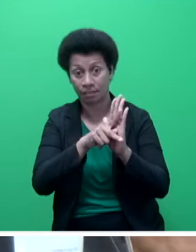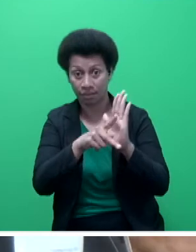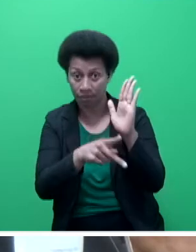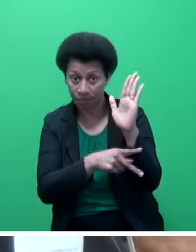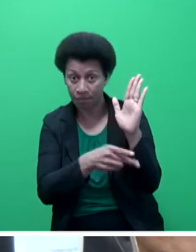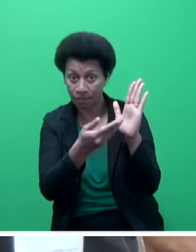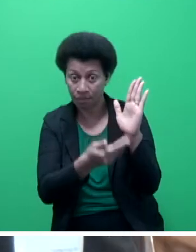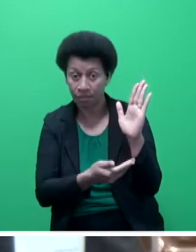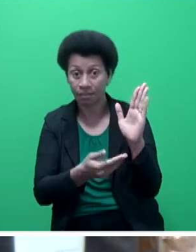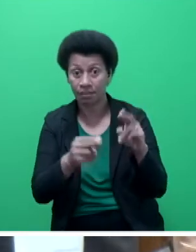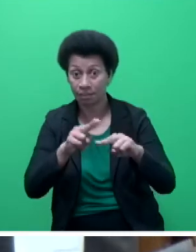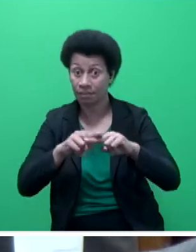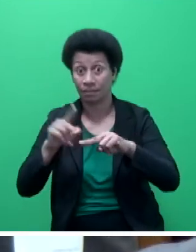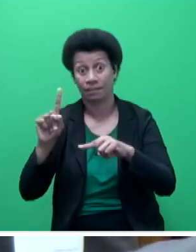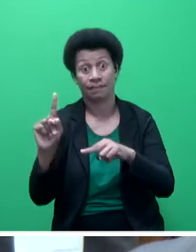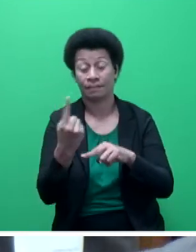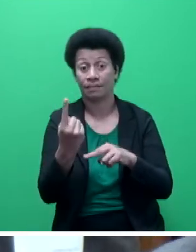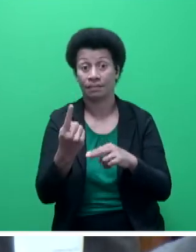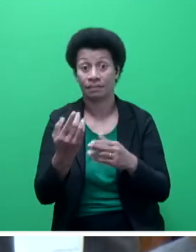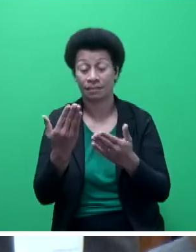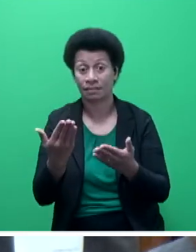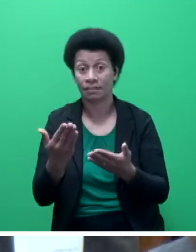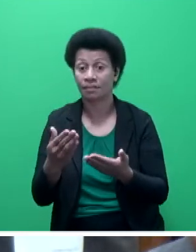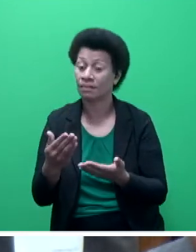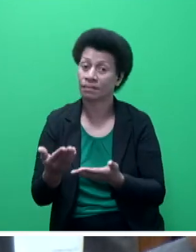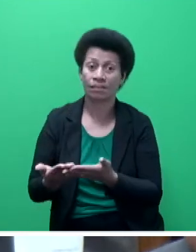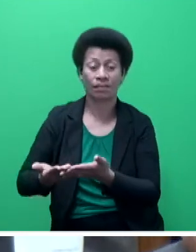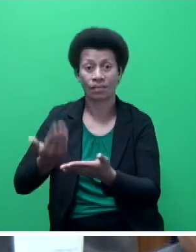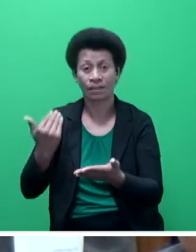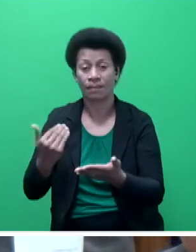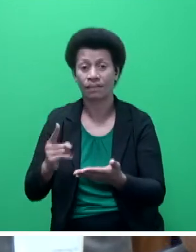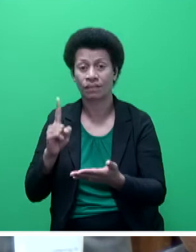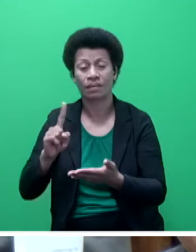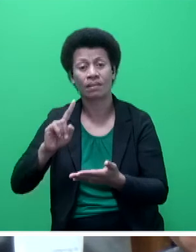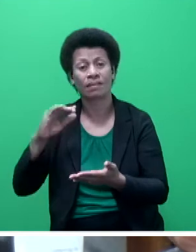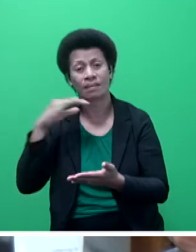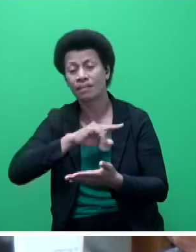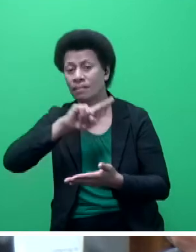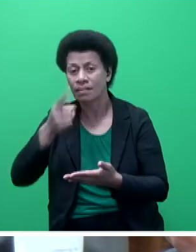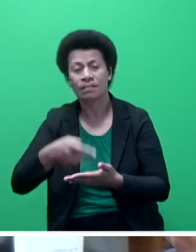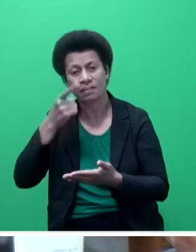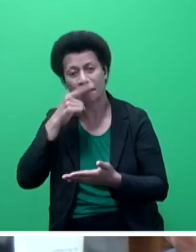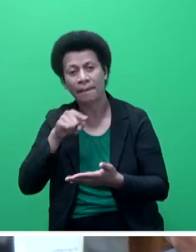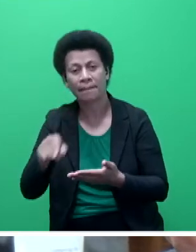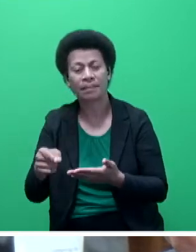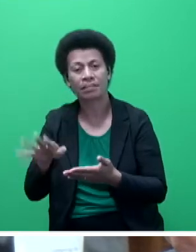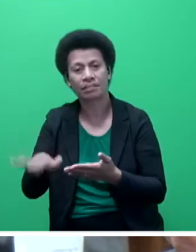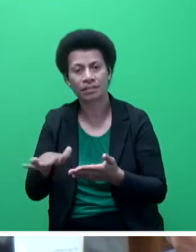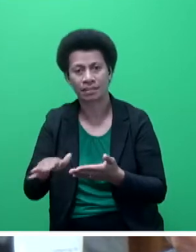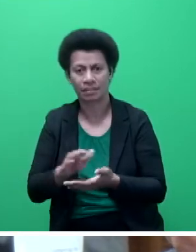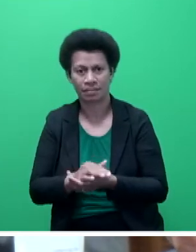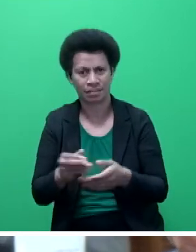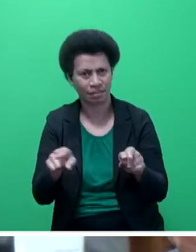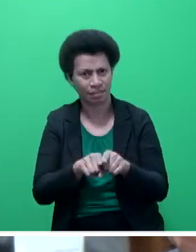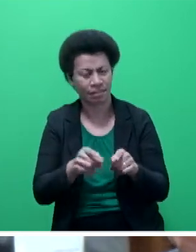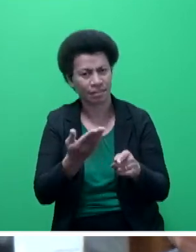Lifted 100,000 people, lifted 100,000 people out of poverty. Very basic things like, what the Minister for Rural